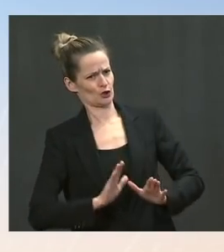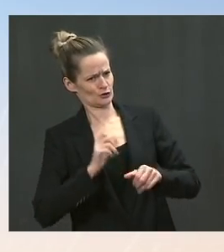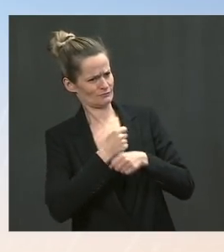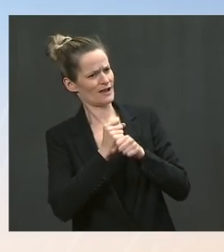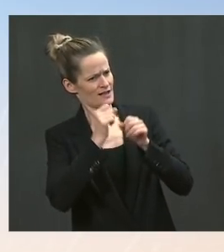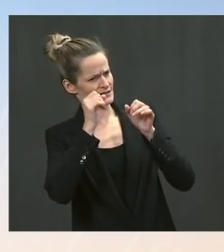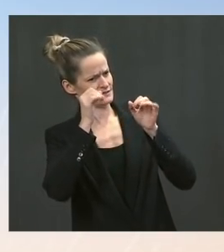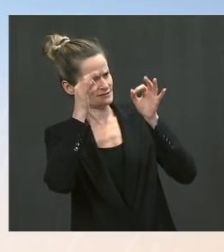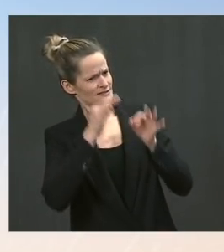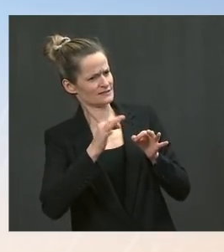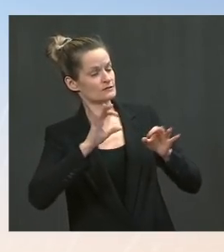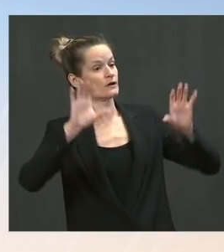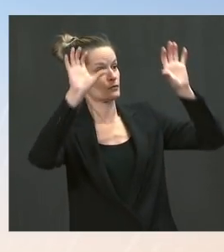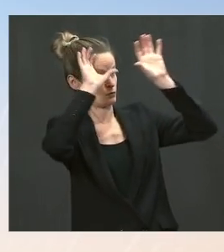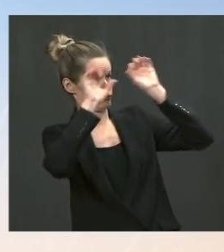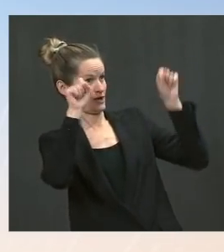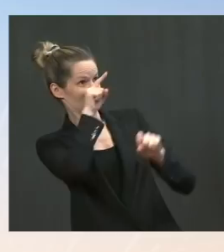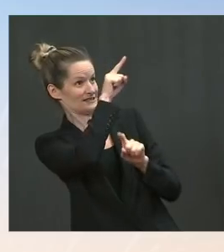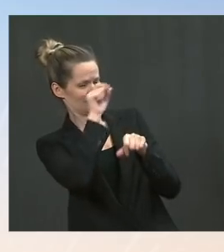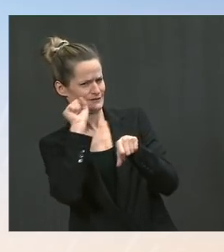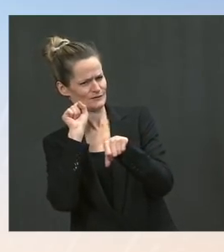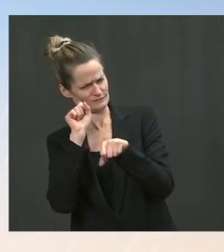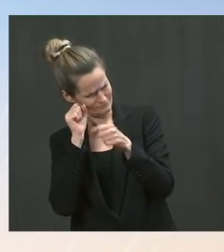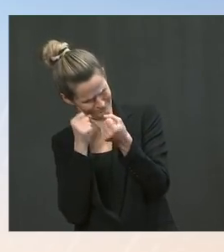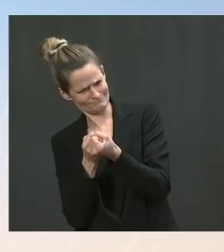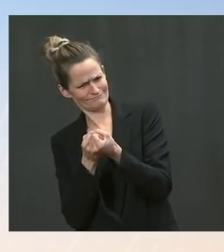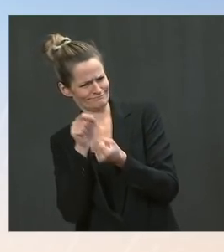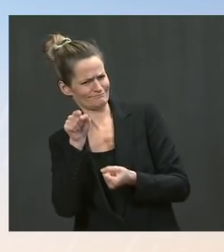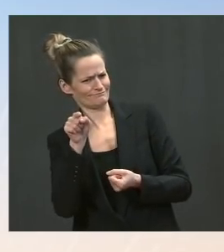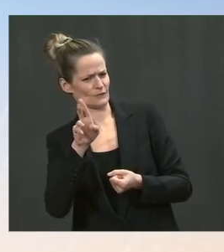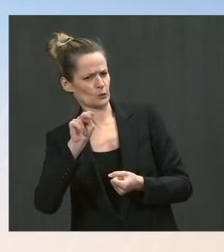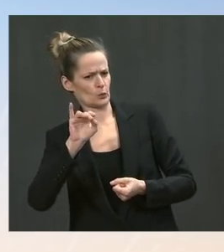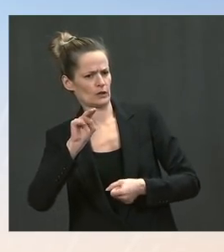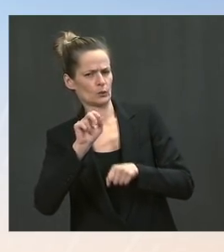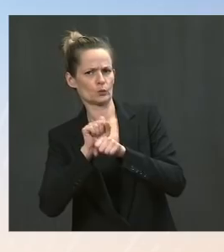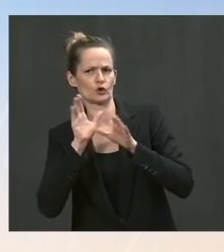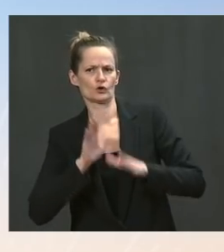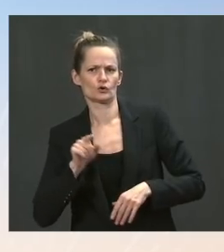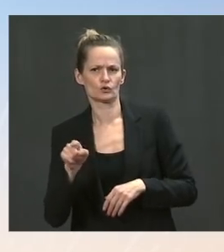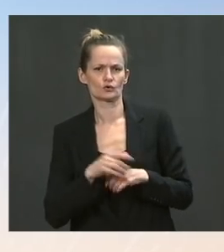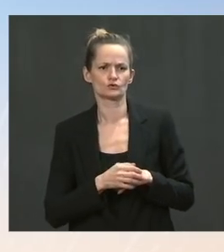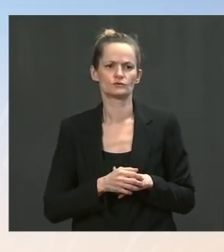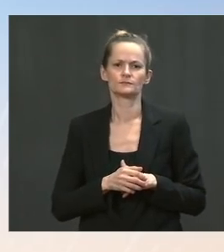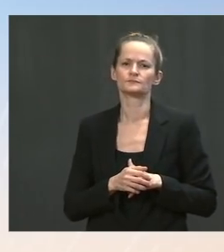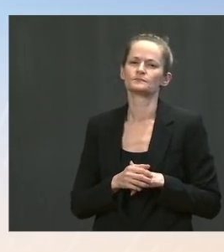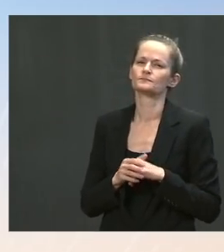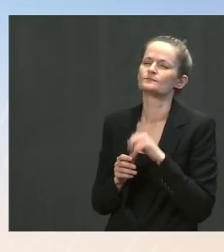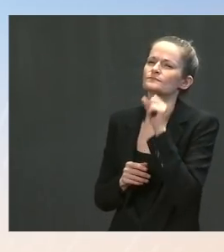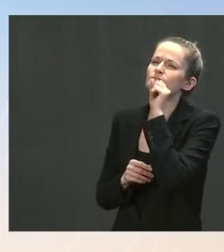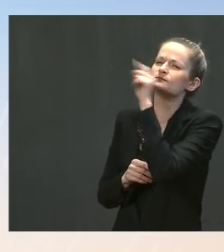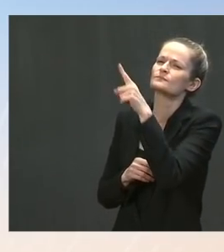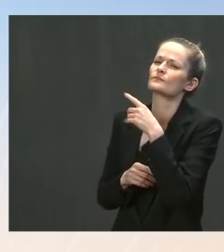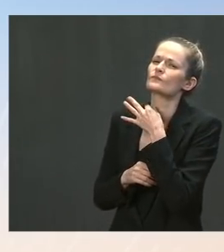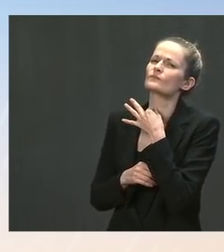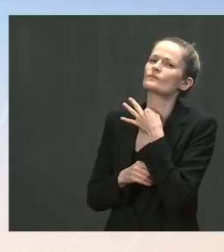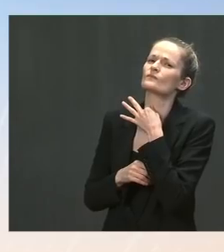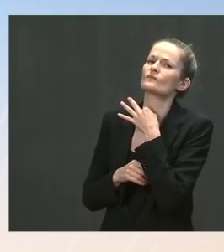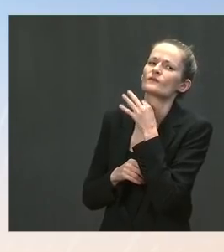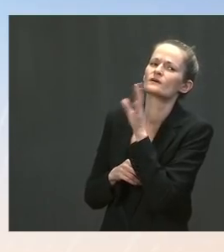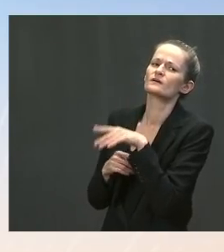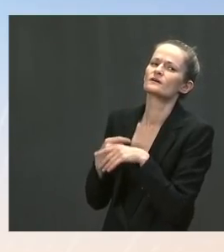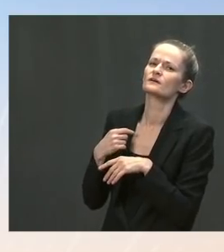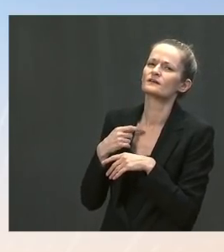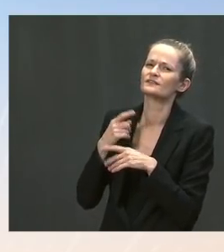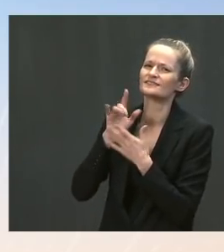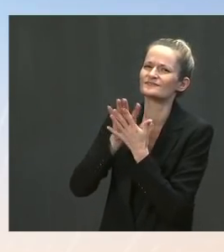Go ahead, Oswald. The The There's been some reporting in the Wall Street Journal about a number of business groups calling on the administration to lift or cut